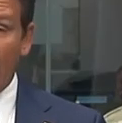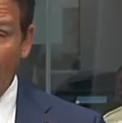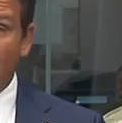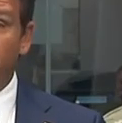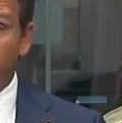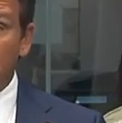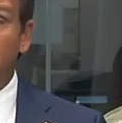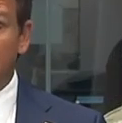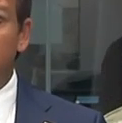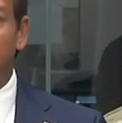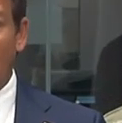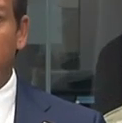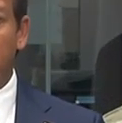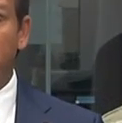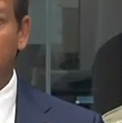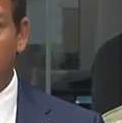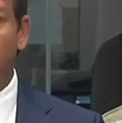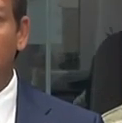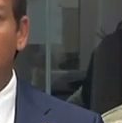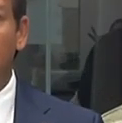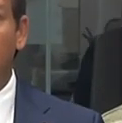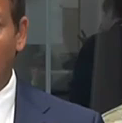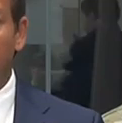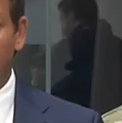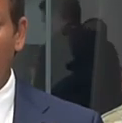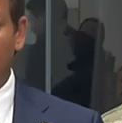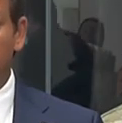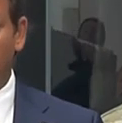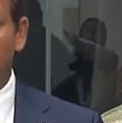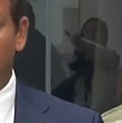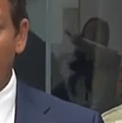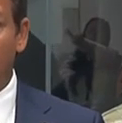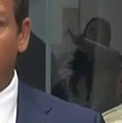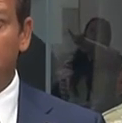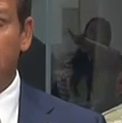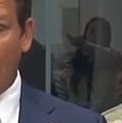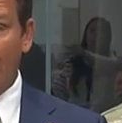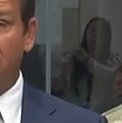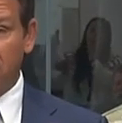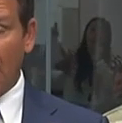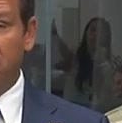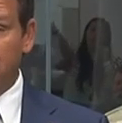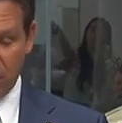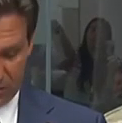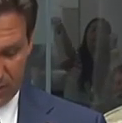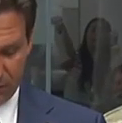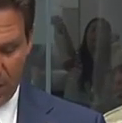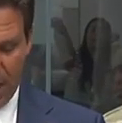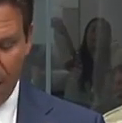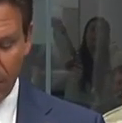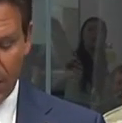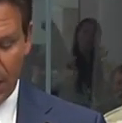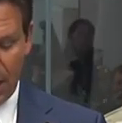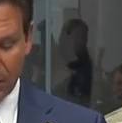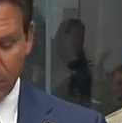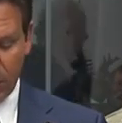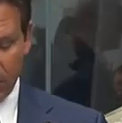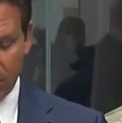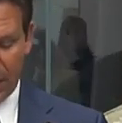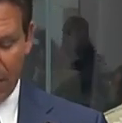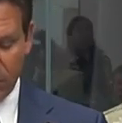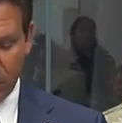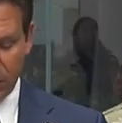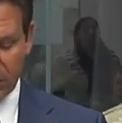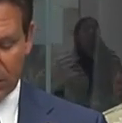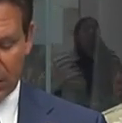We have been dispatching fuel over the past 24 hours as gas stations have run out. So we